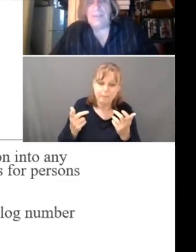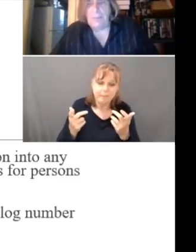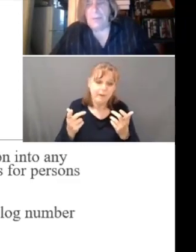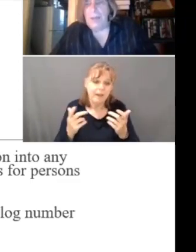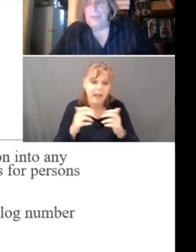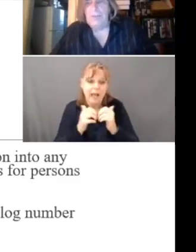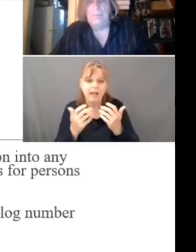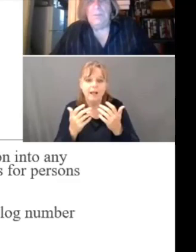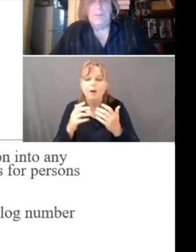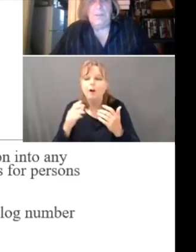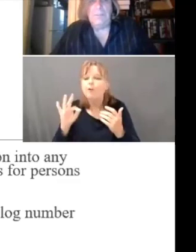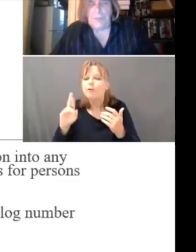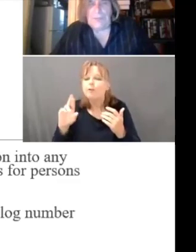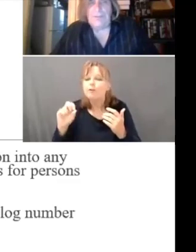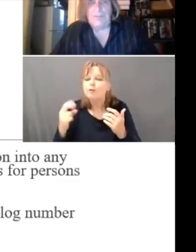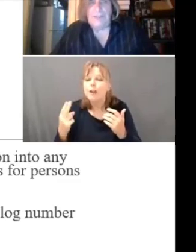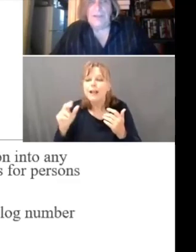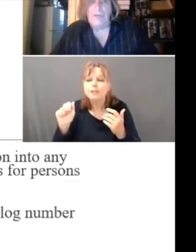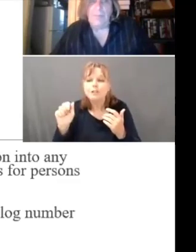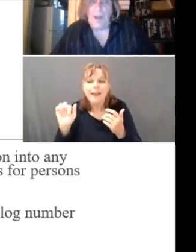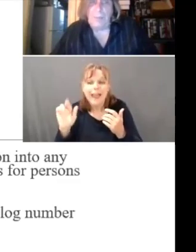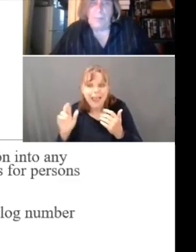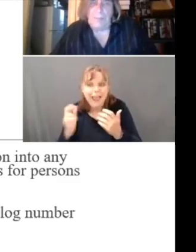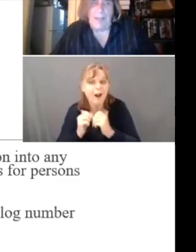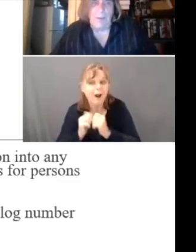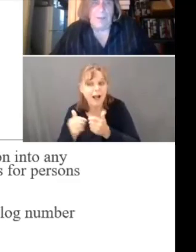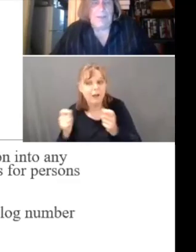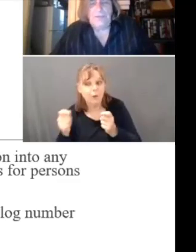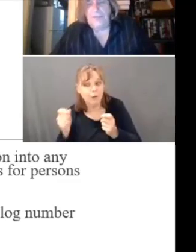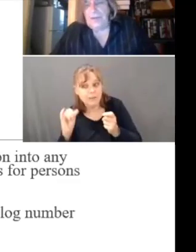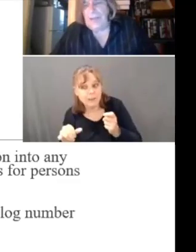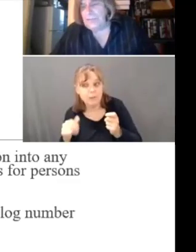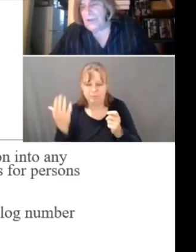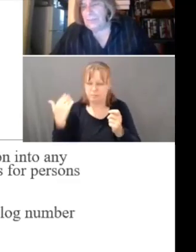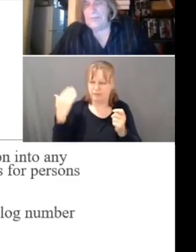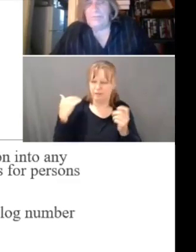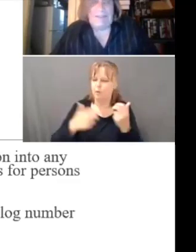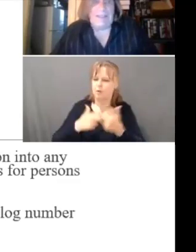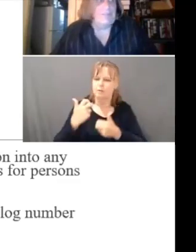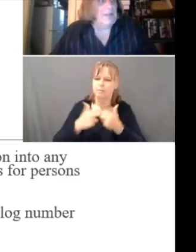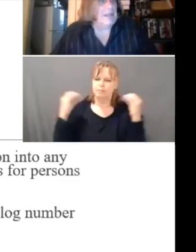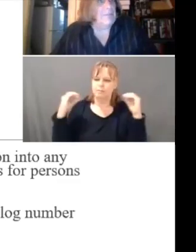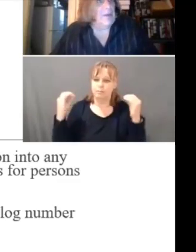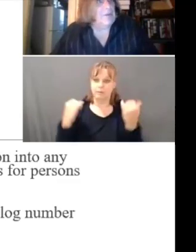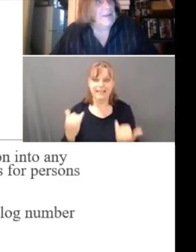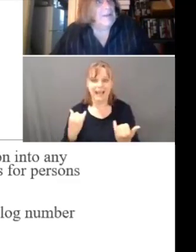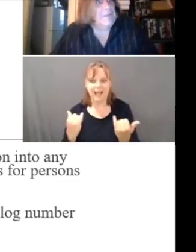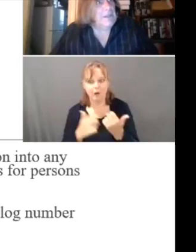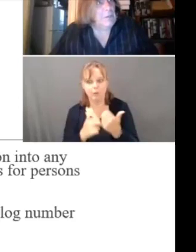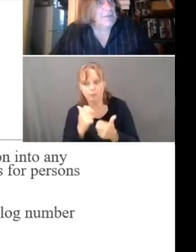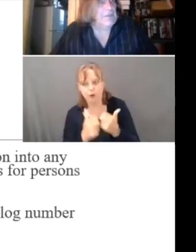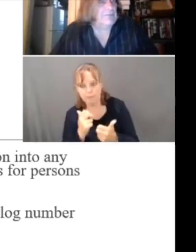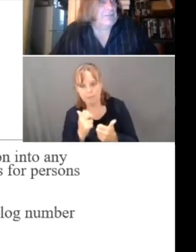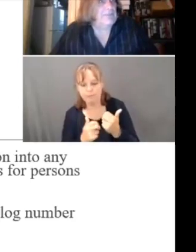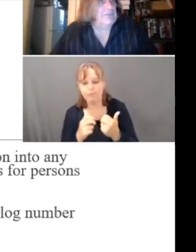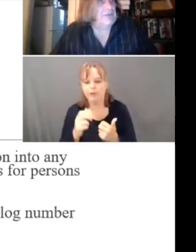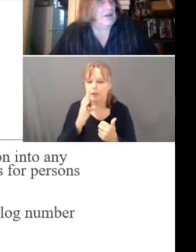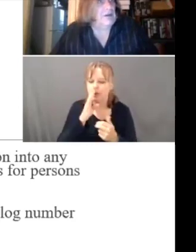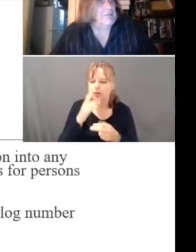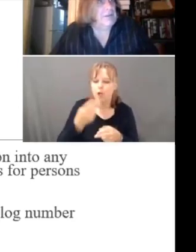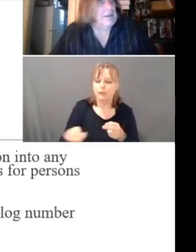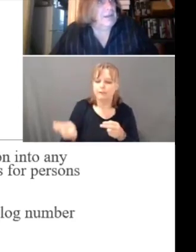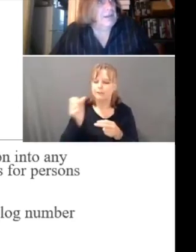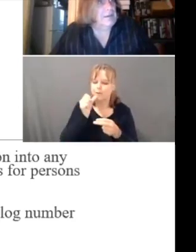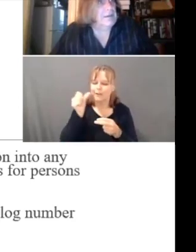not a problem previously are a problem now. Ginger and I talked briefly yesterday about, you know, with the expansion